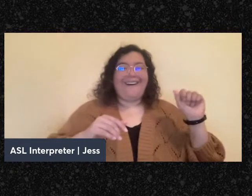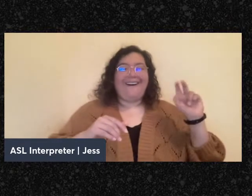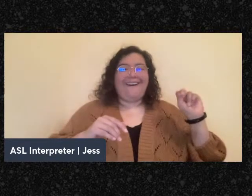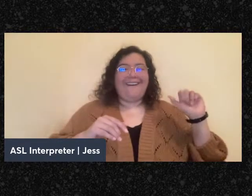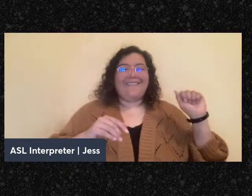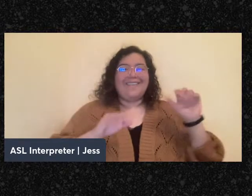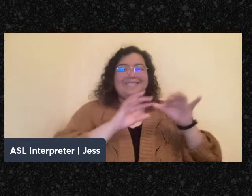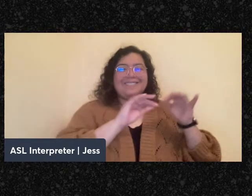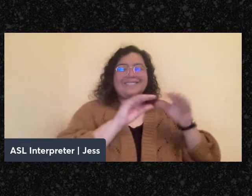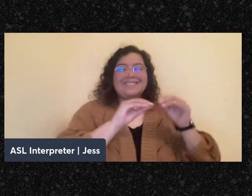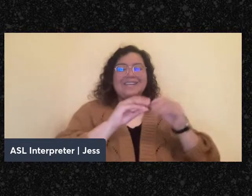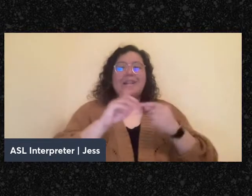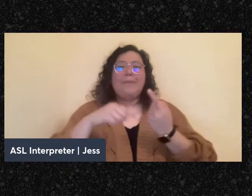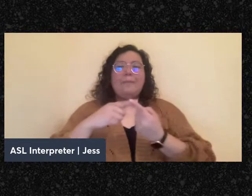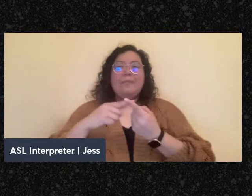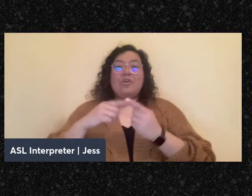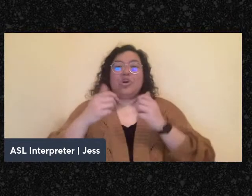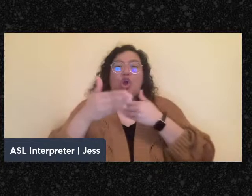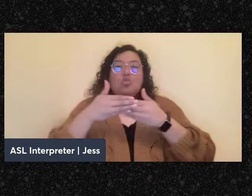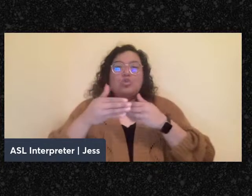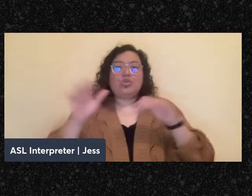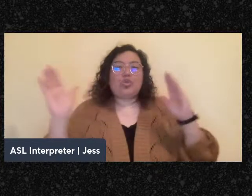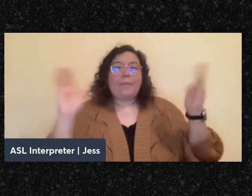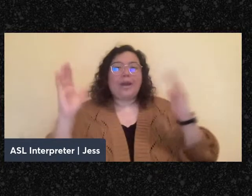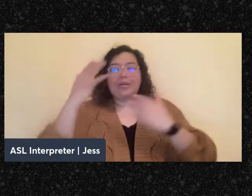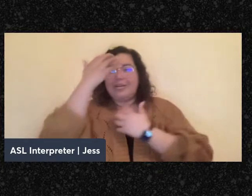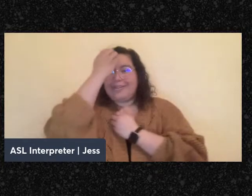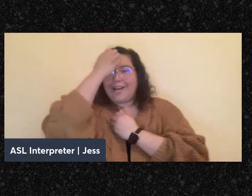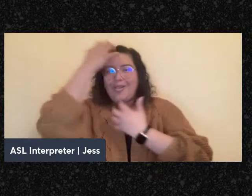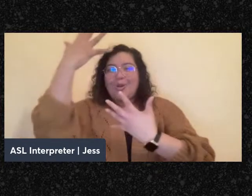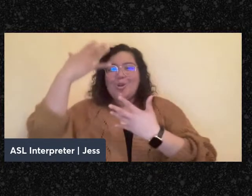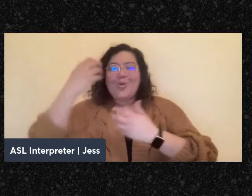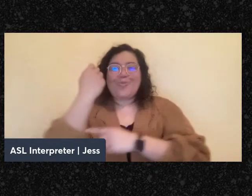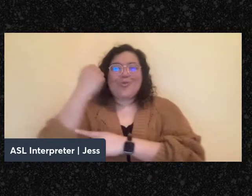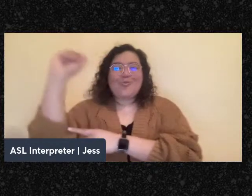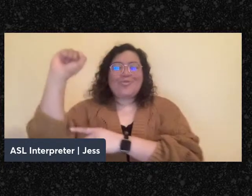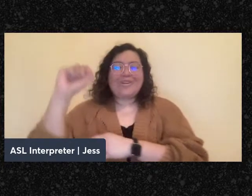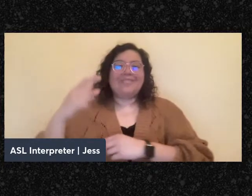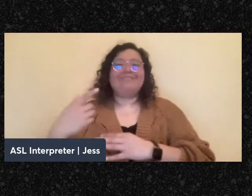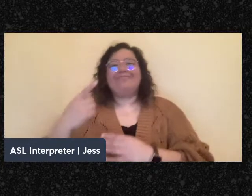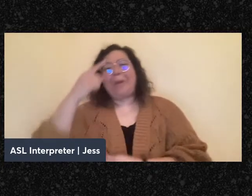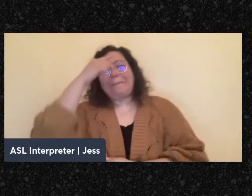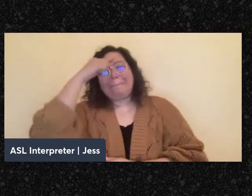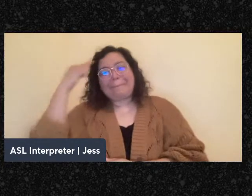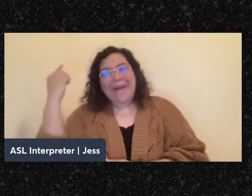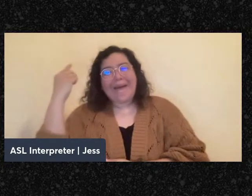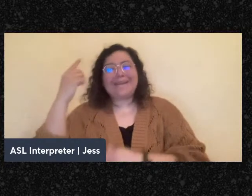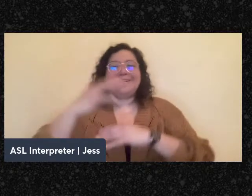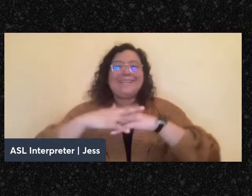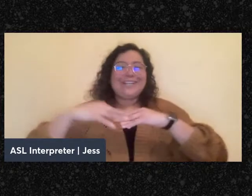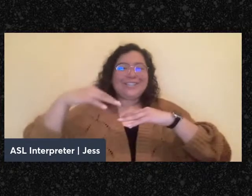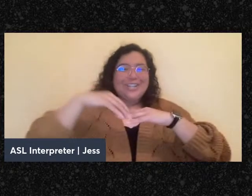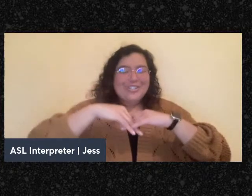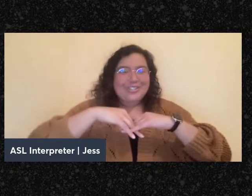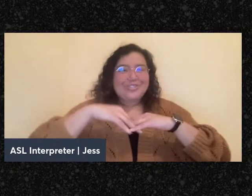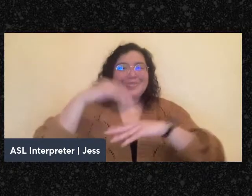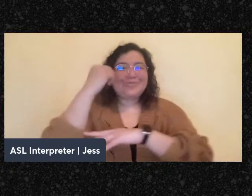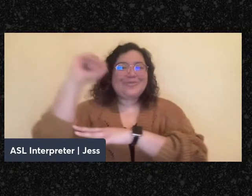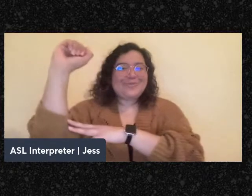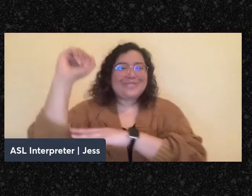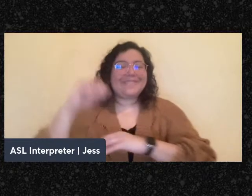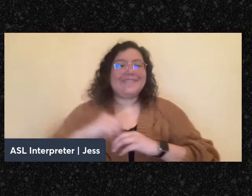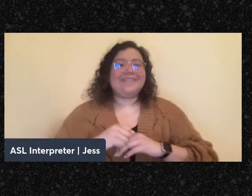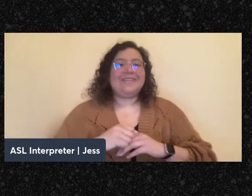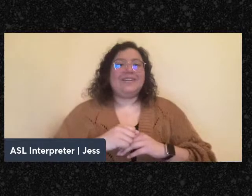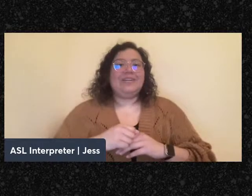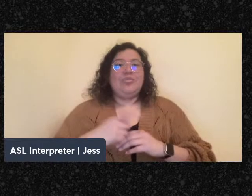decolonial movements, with Black and Indigenous thought, in many quarters of which secularism is